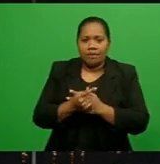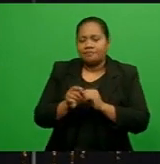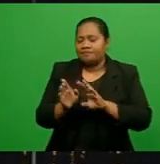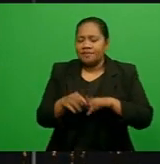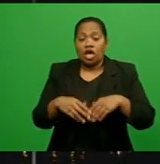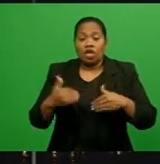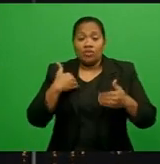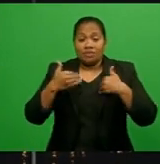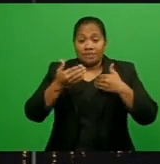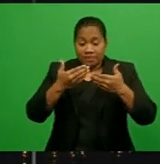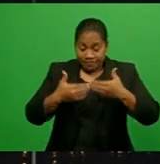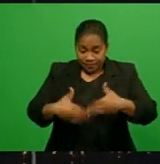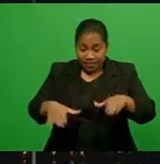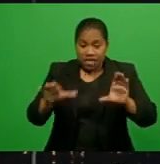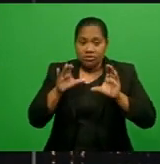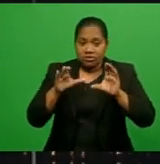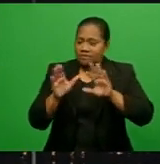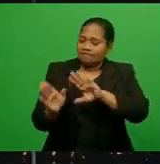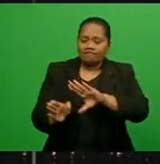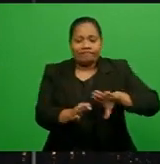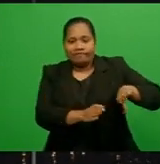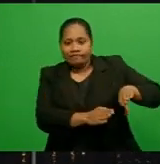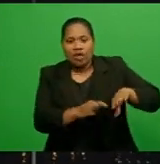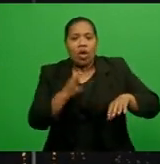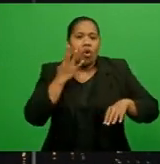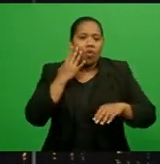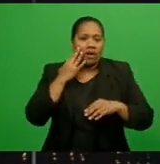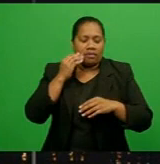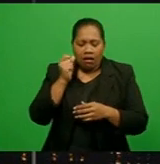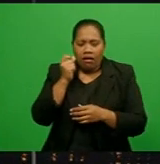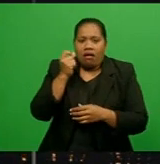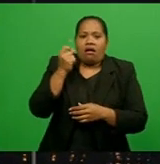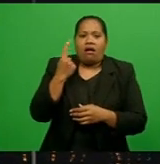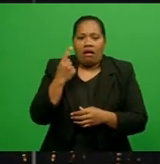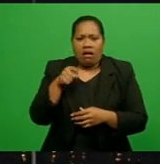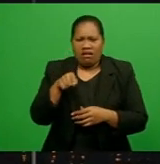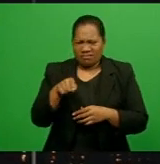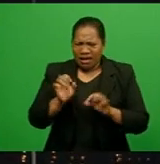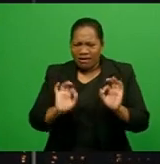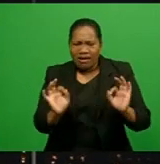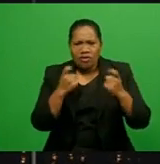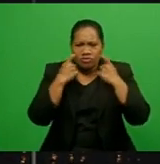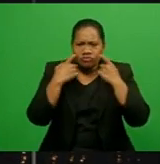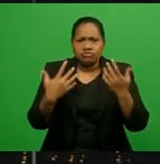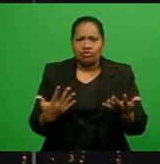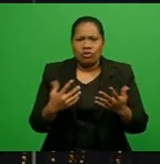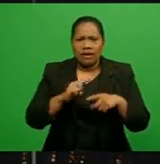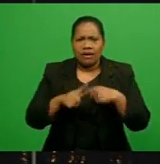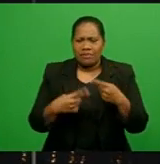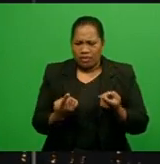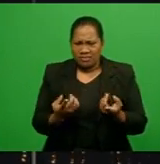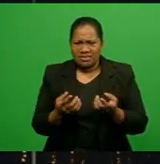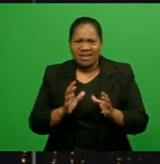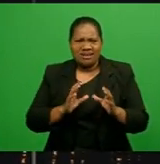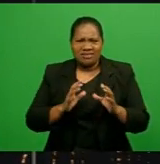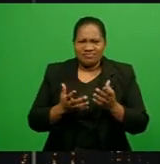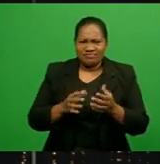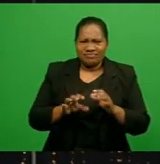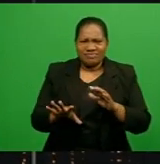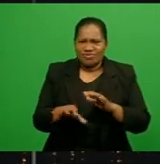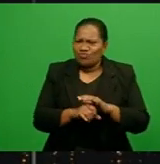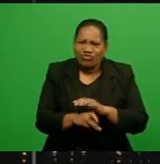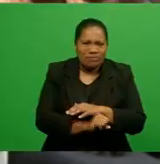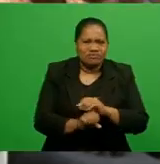USP Council after it came to a clear consensus that there was no indication of material misconduct. Lena Rees